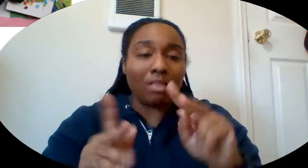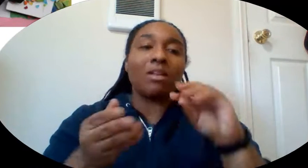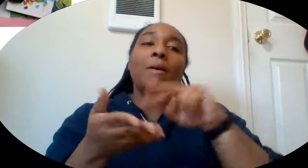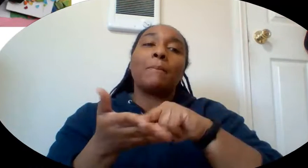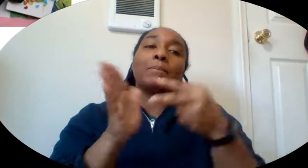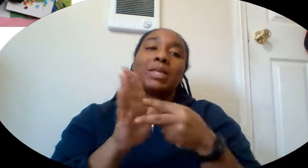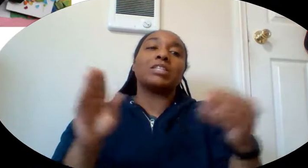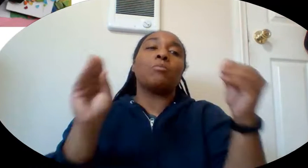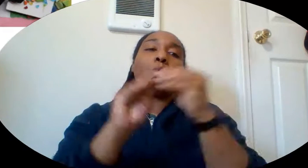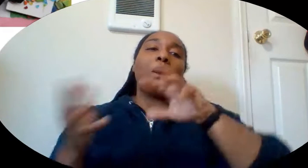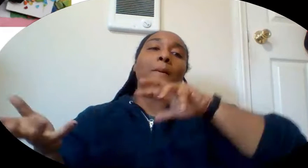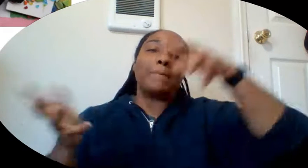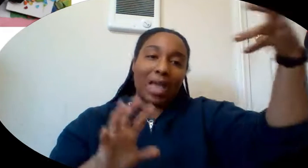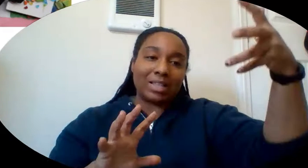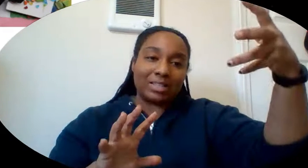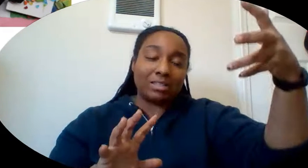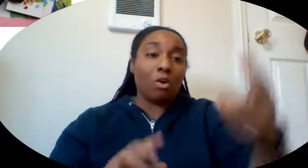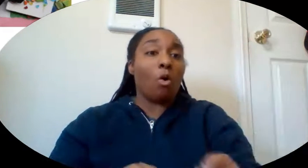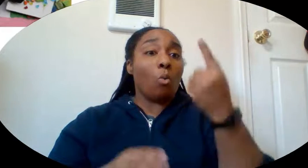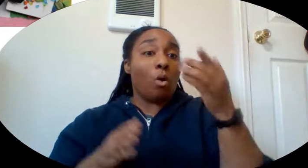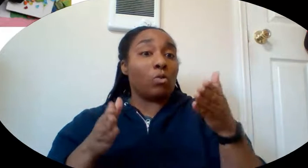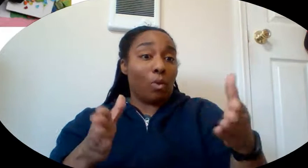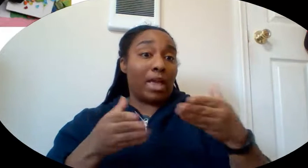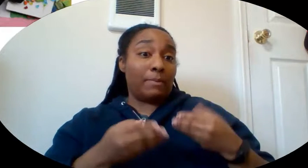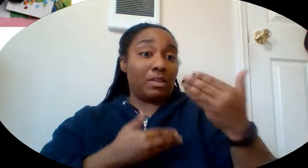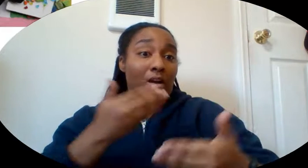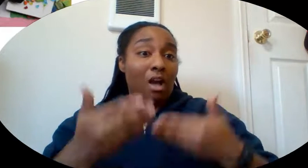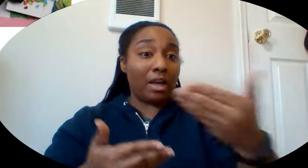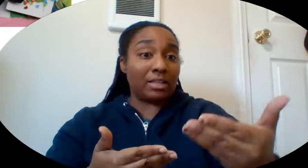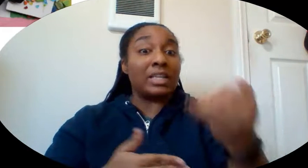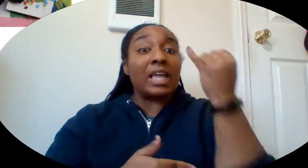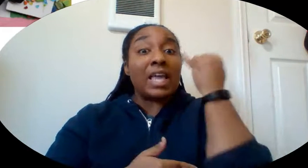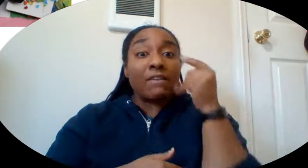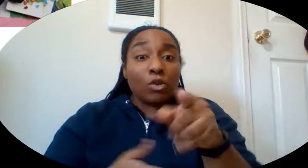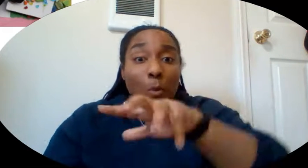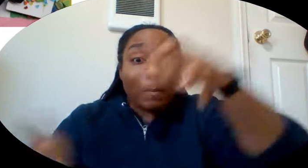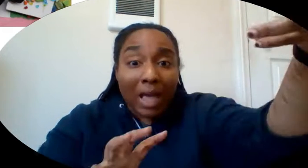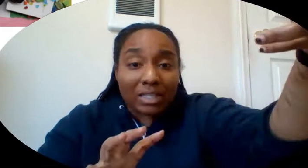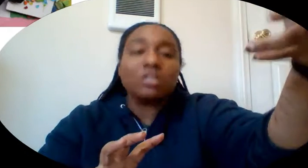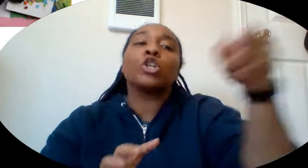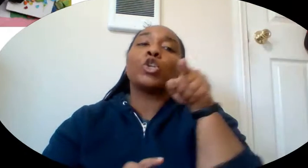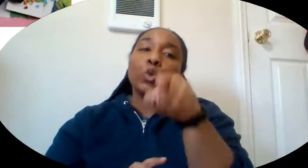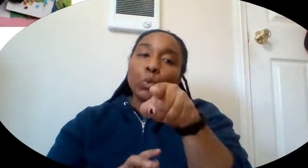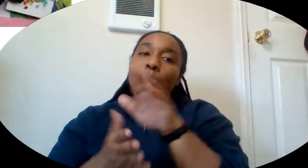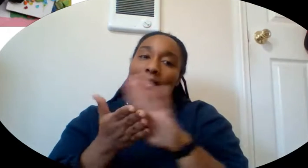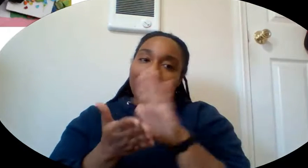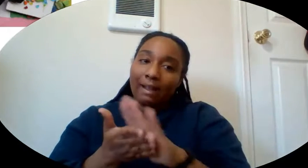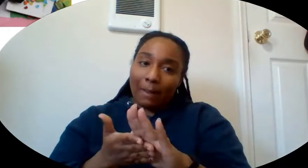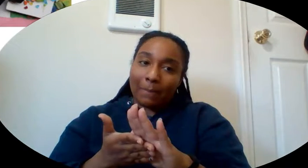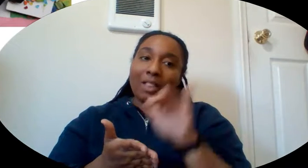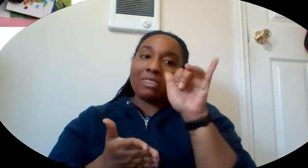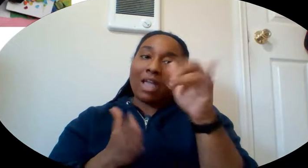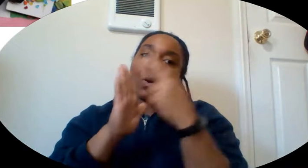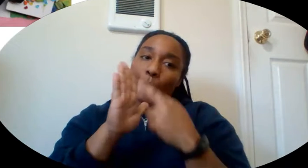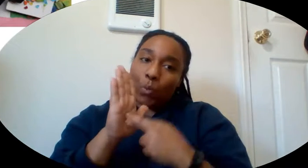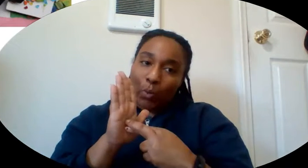masses at home. So one way you could be kind is to make sure that if you made the mess, you clean it up. That's the